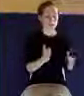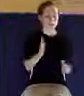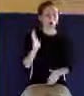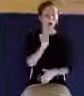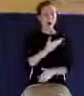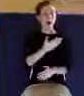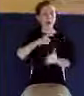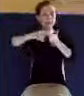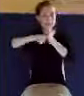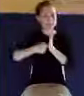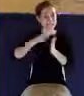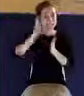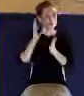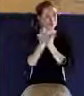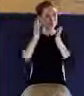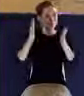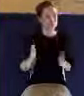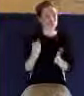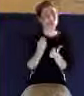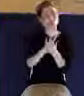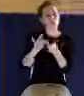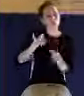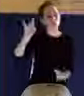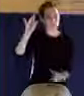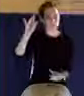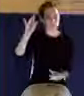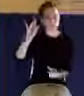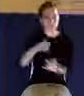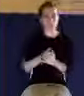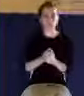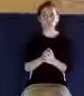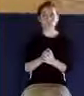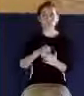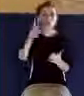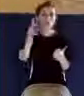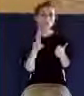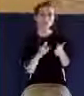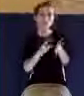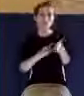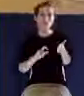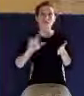Look in verse number 9.